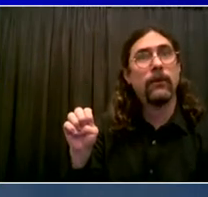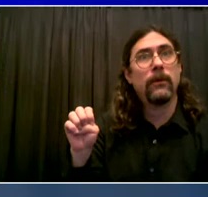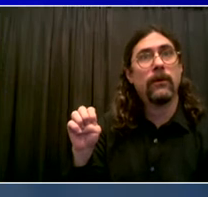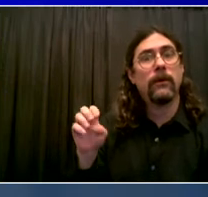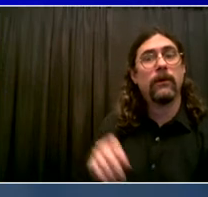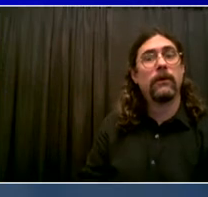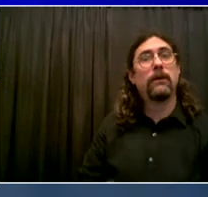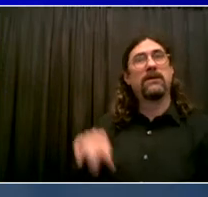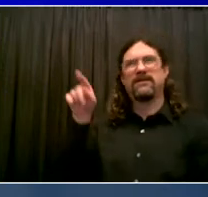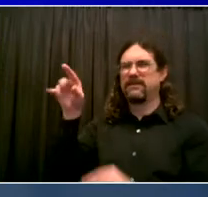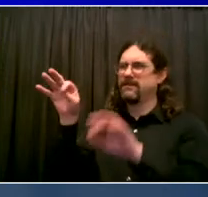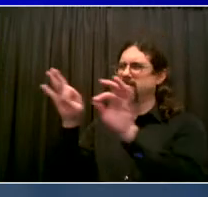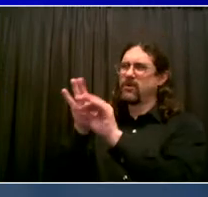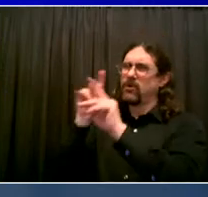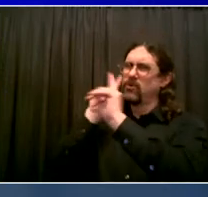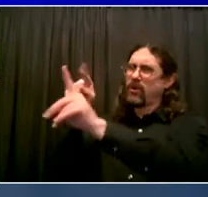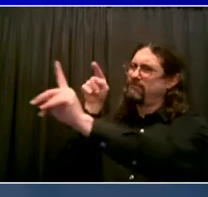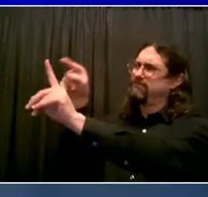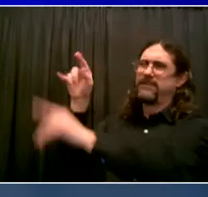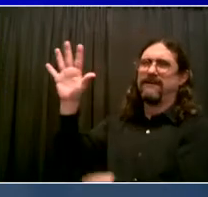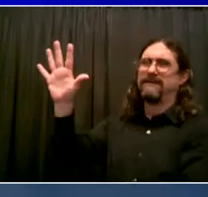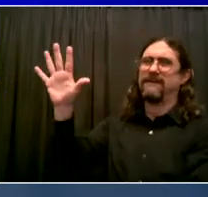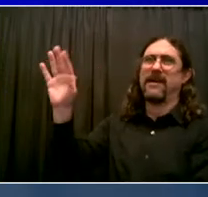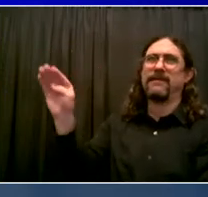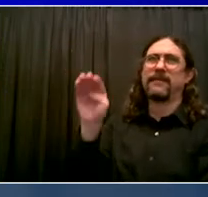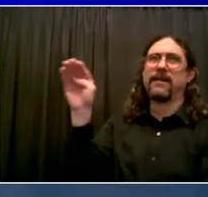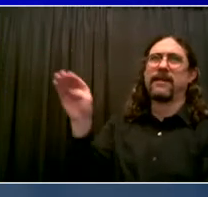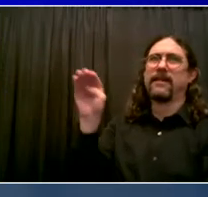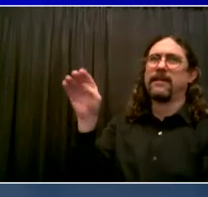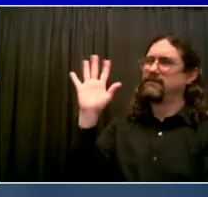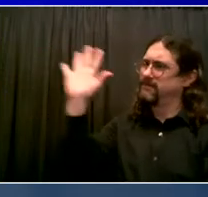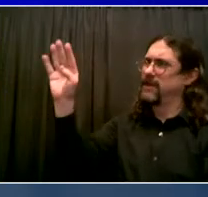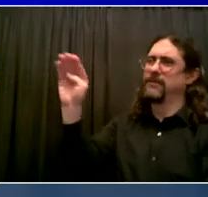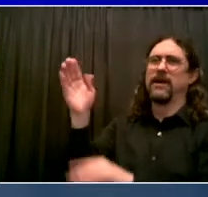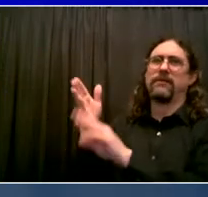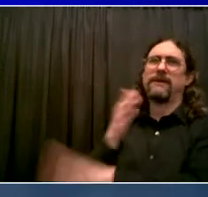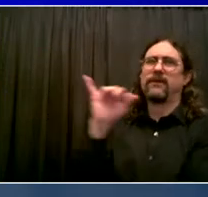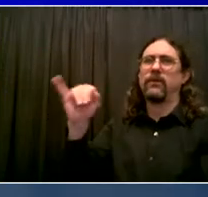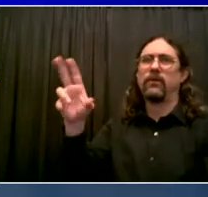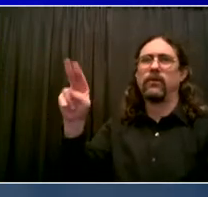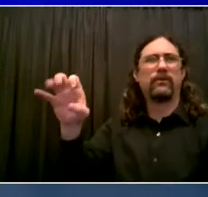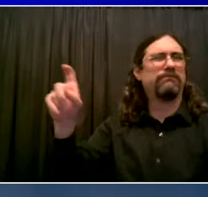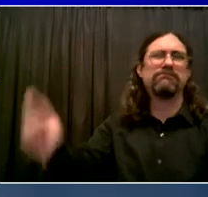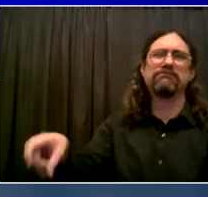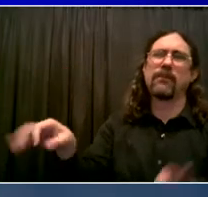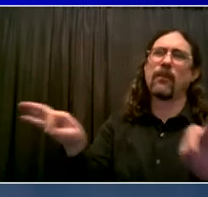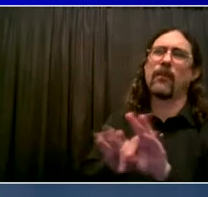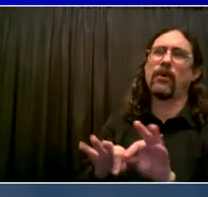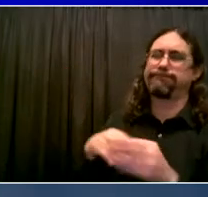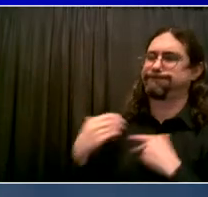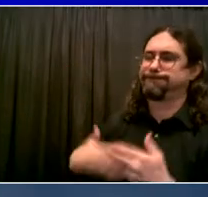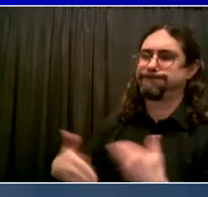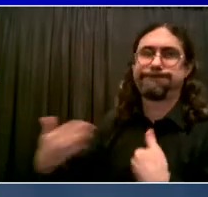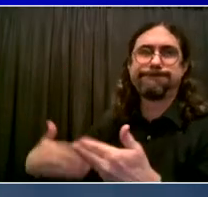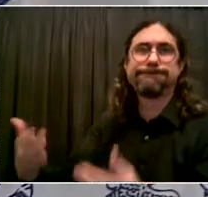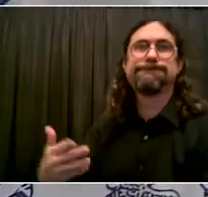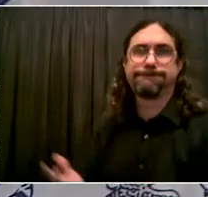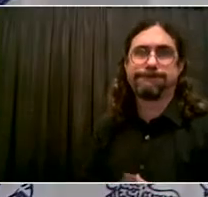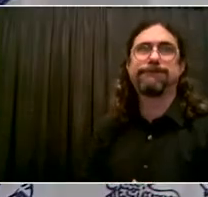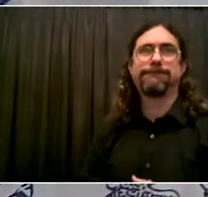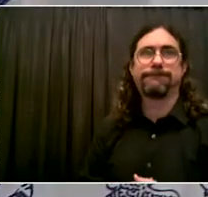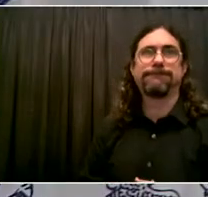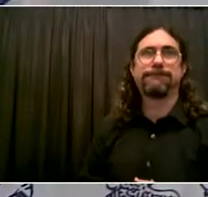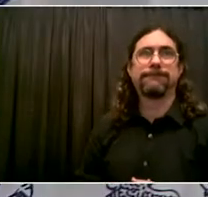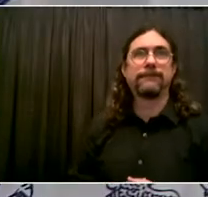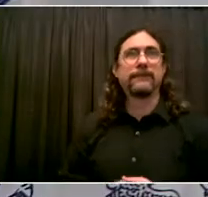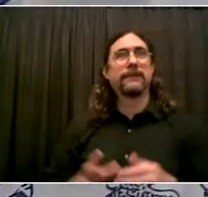when 5 million adult New Yorkers are fully vaccinated. Now, today we're focusing on the Johnson & Johnson vaccine. I've been talking about it,